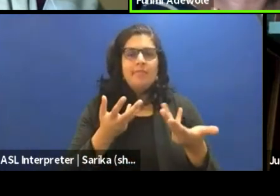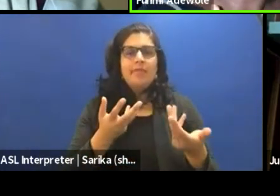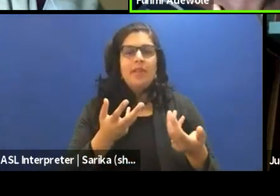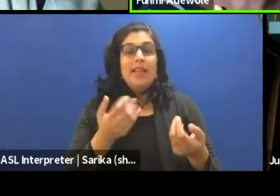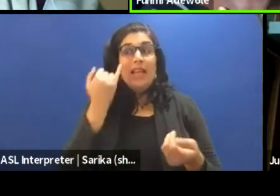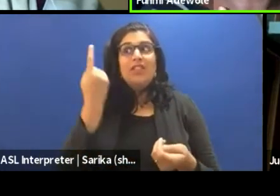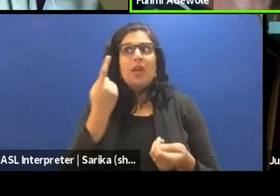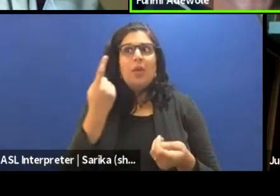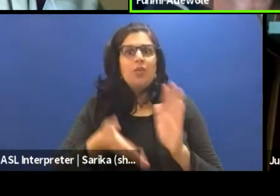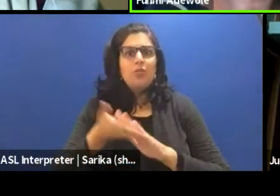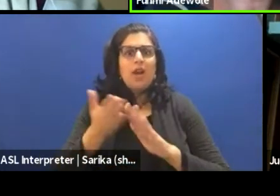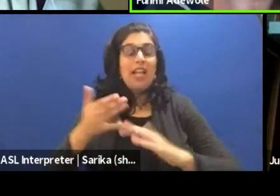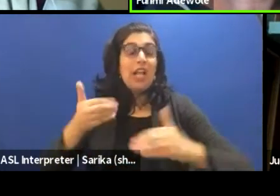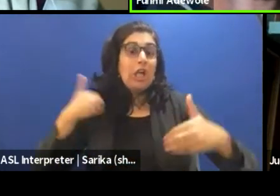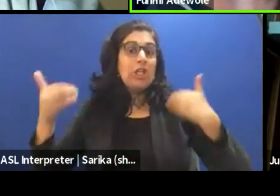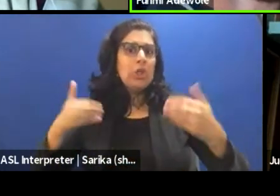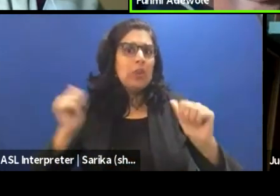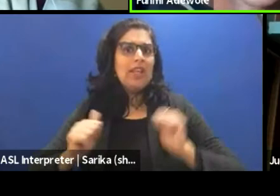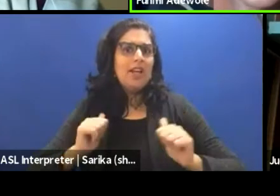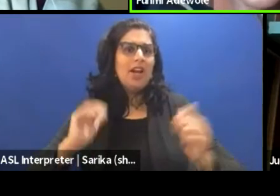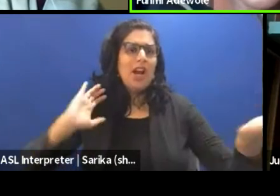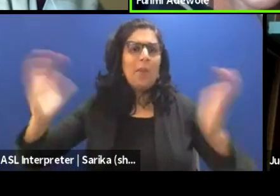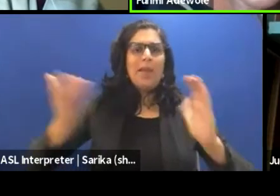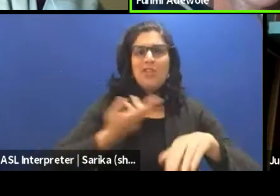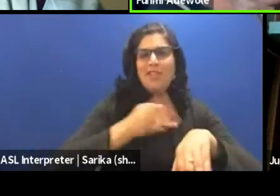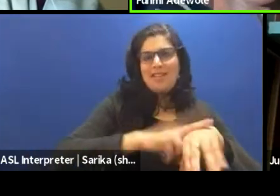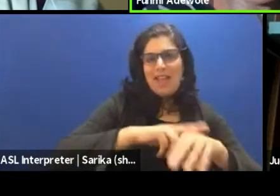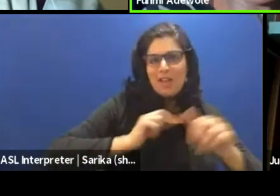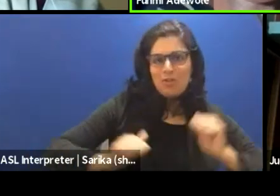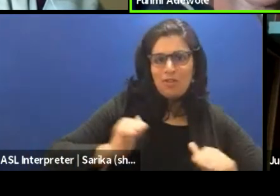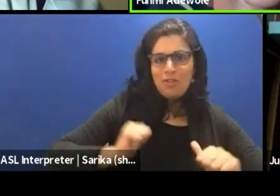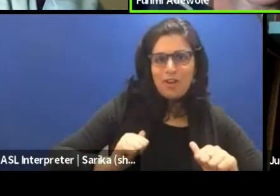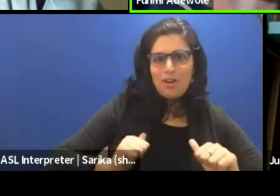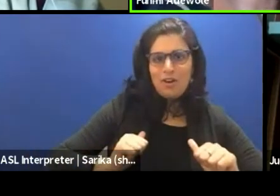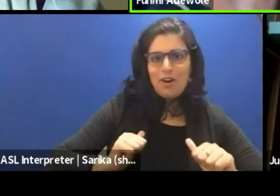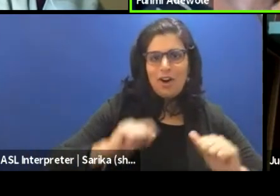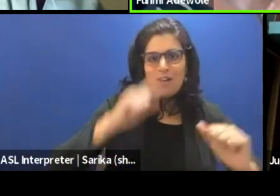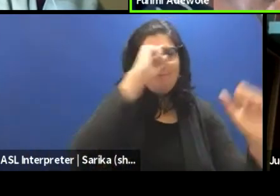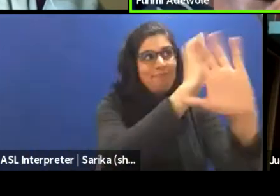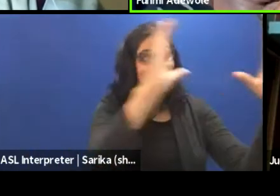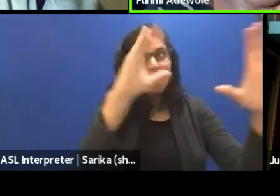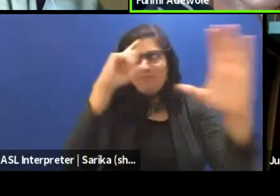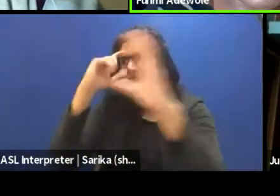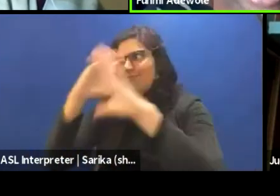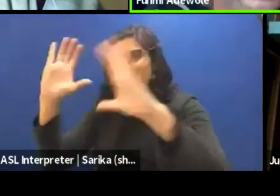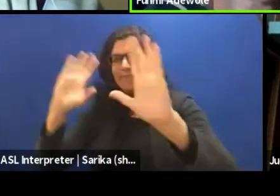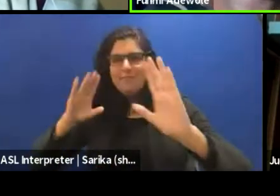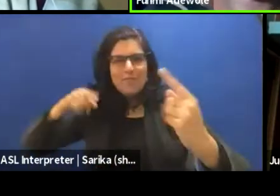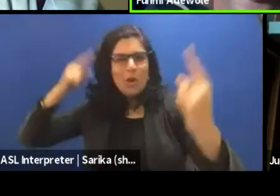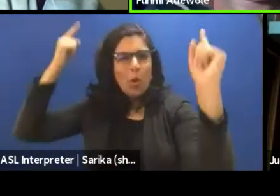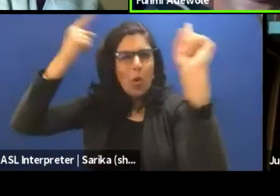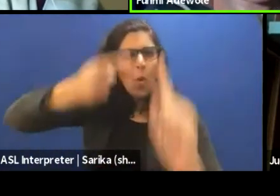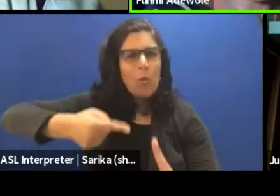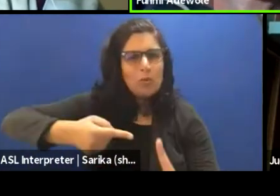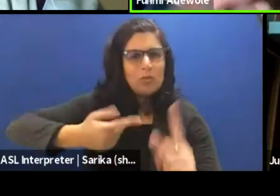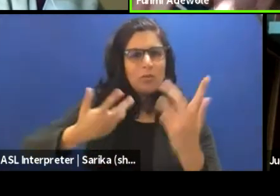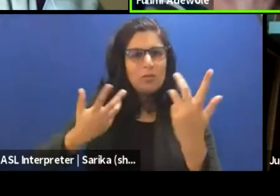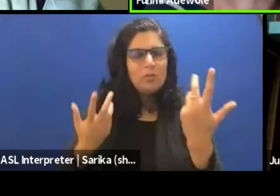theatre is to someone who's running the national theatre, who has a different kind of agenda.